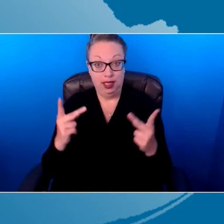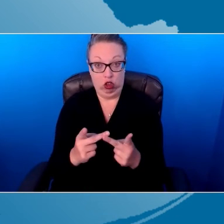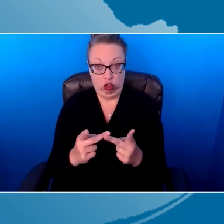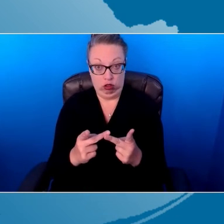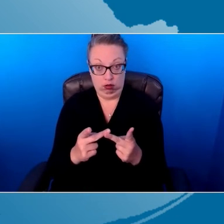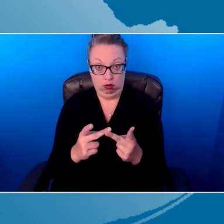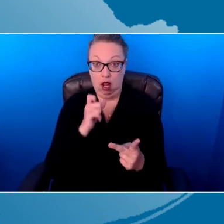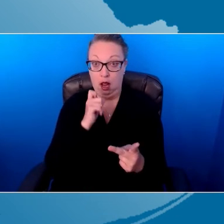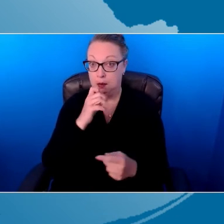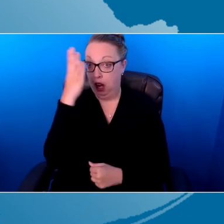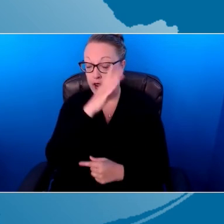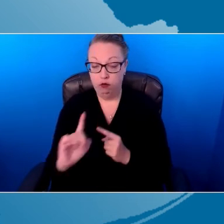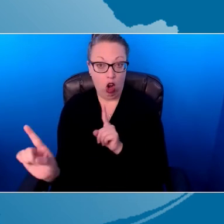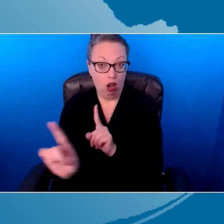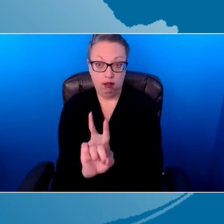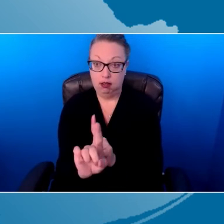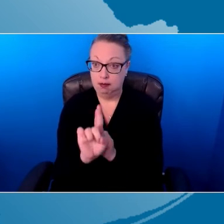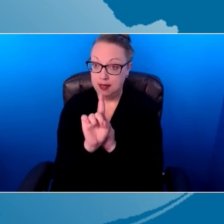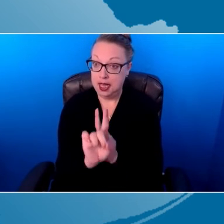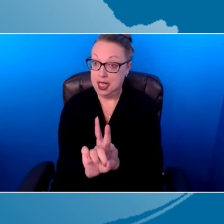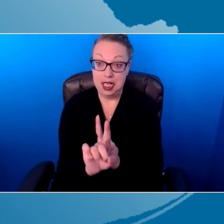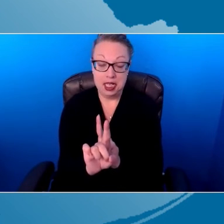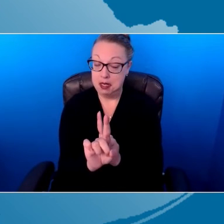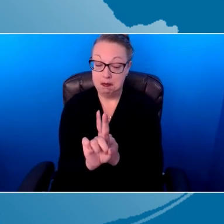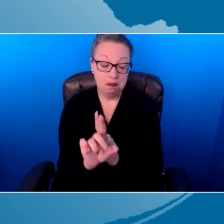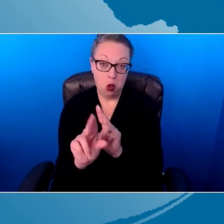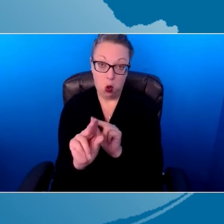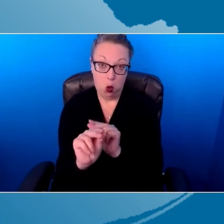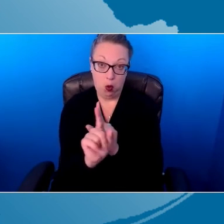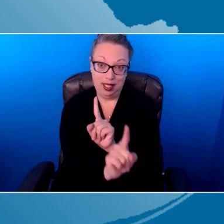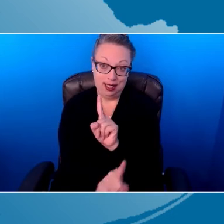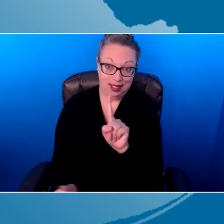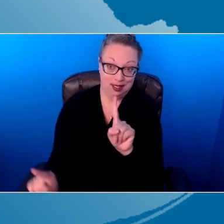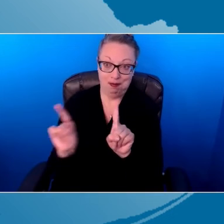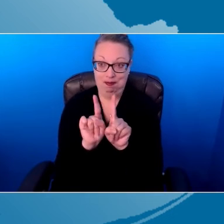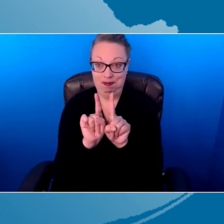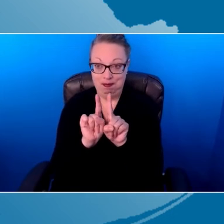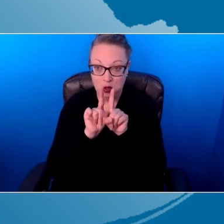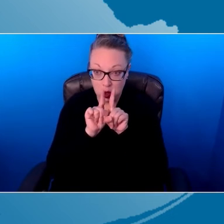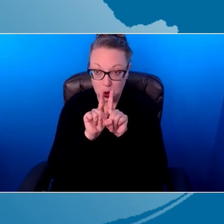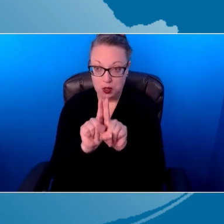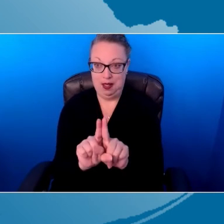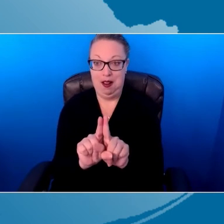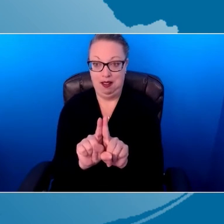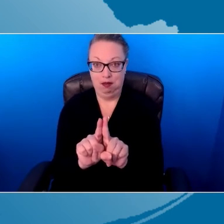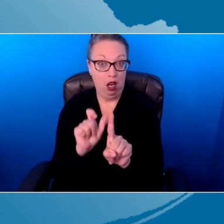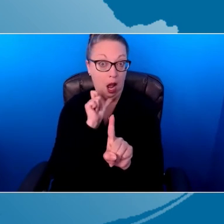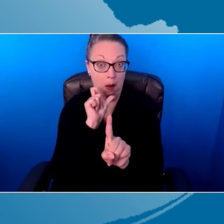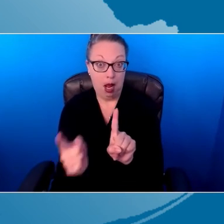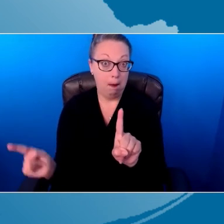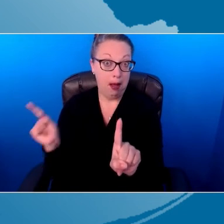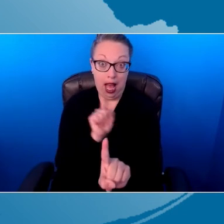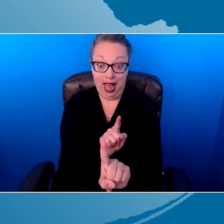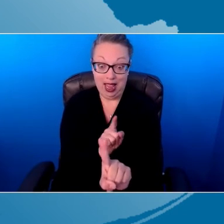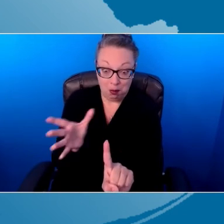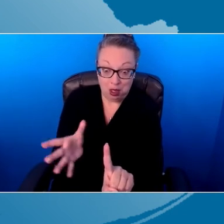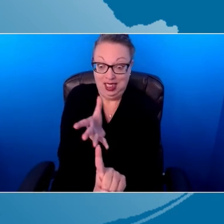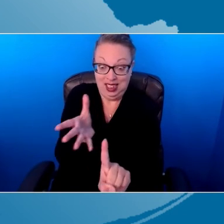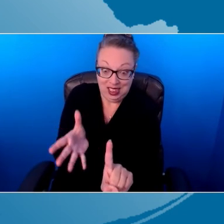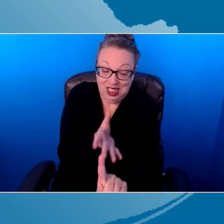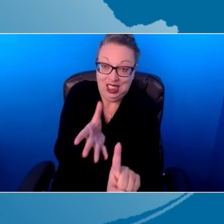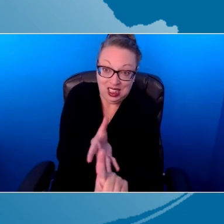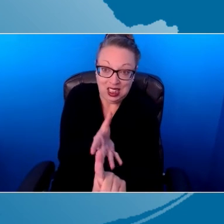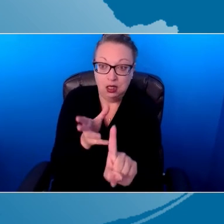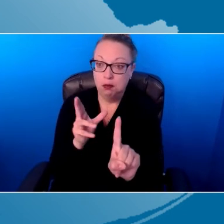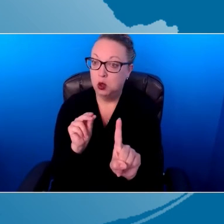It's not out in front. It's not behind them pushing them to do it or coaxing them to do it.